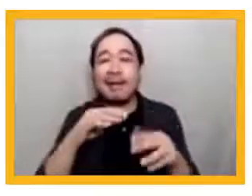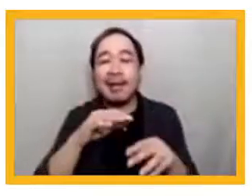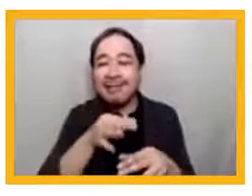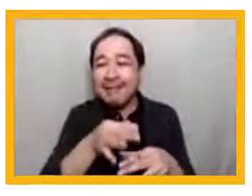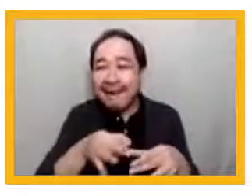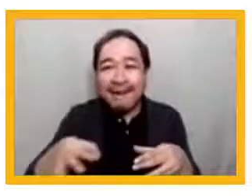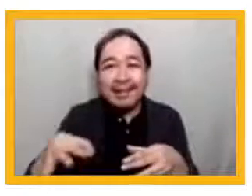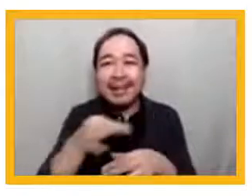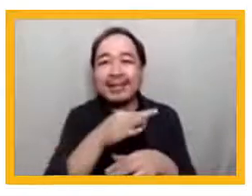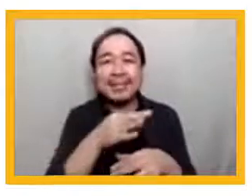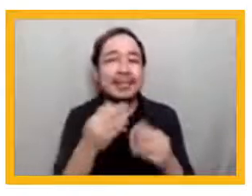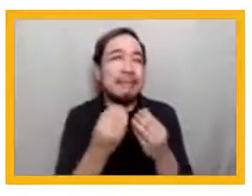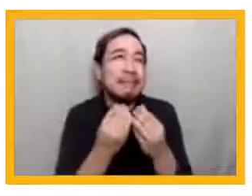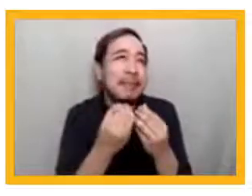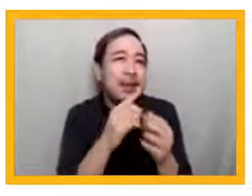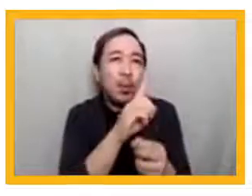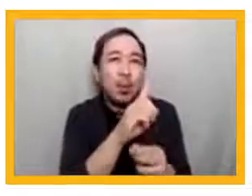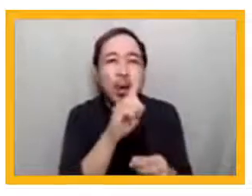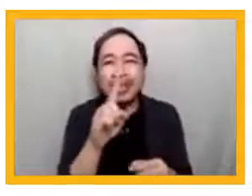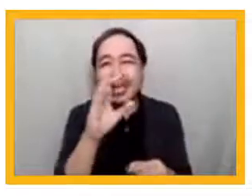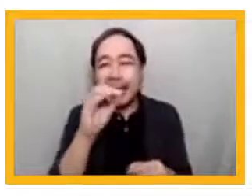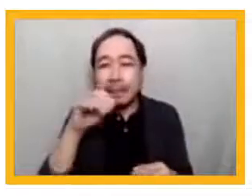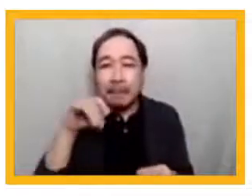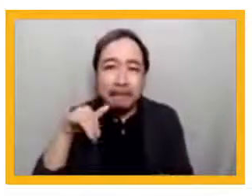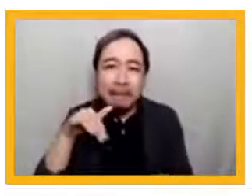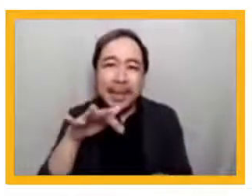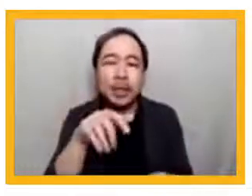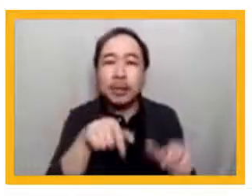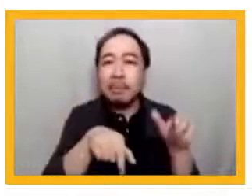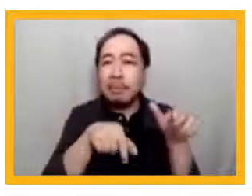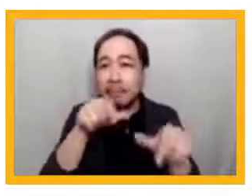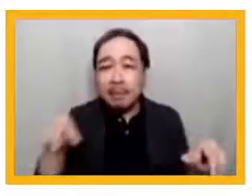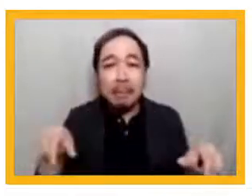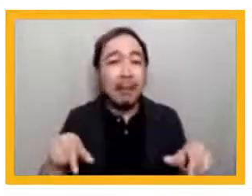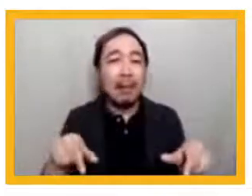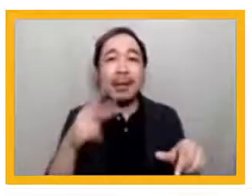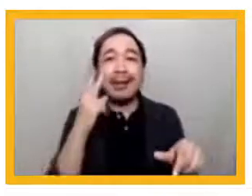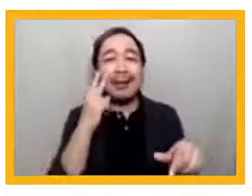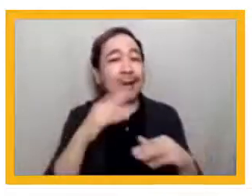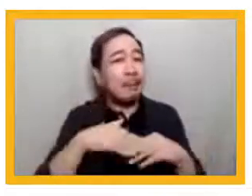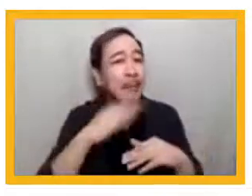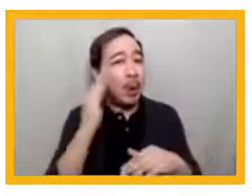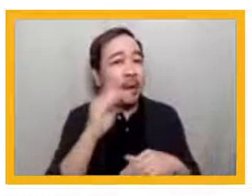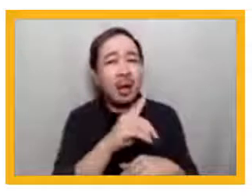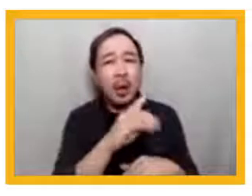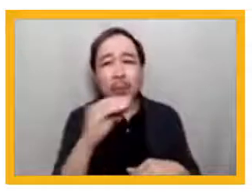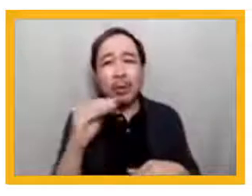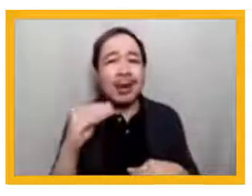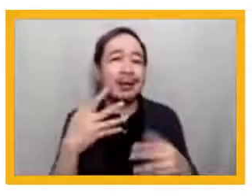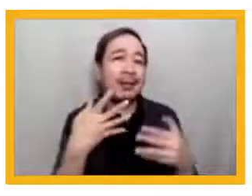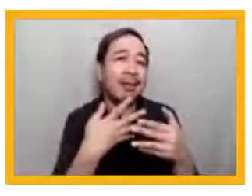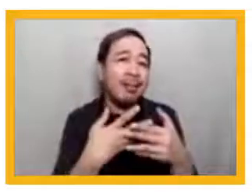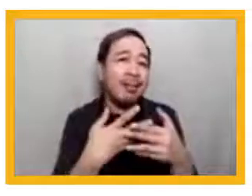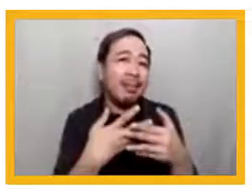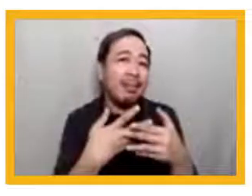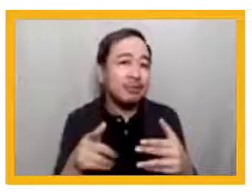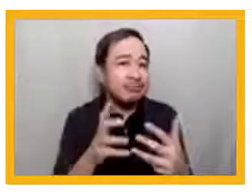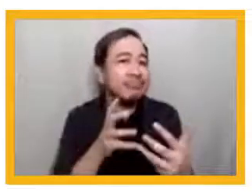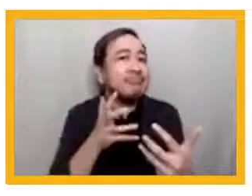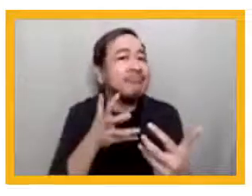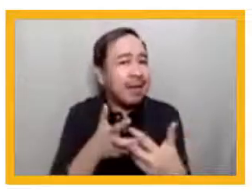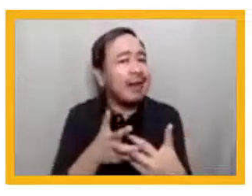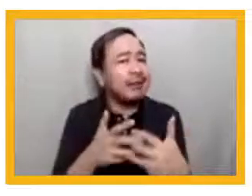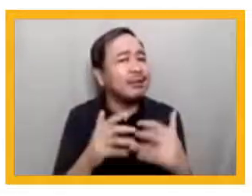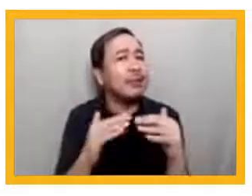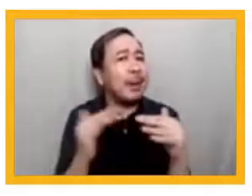less important than any other country. Needs vary per community. On the ground, we made sure that our selected teachers were enabled